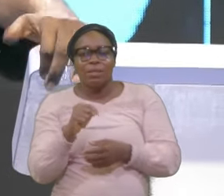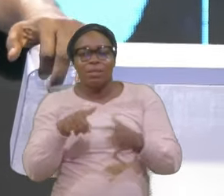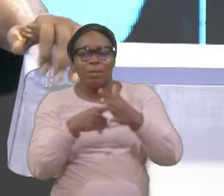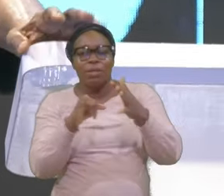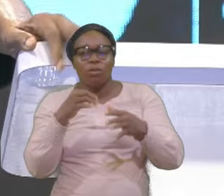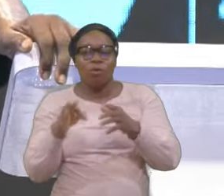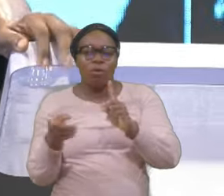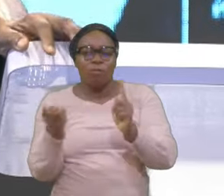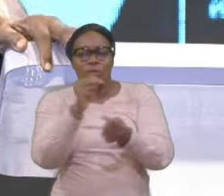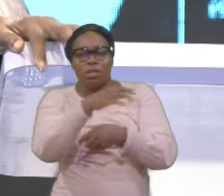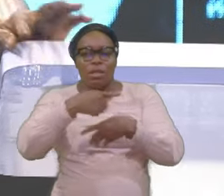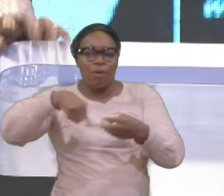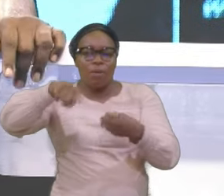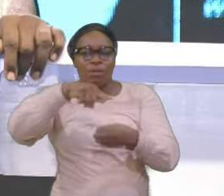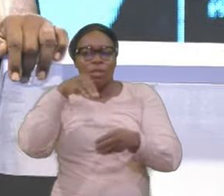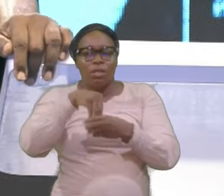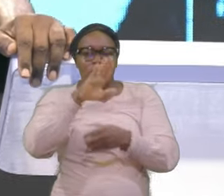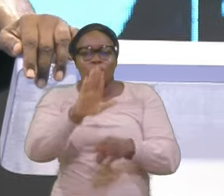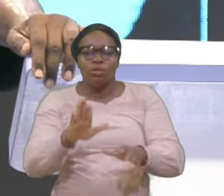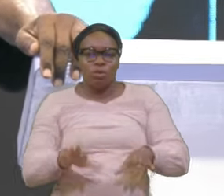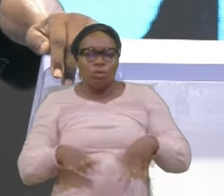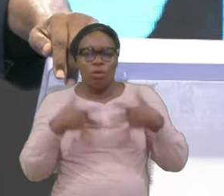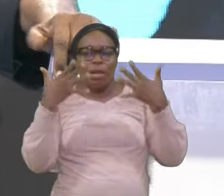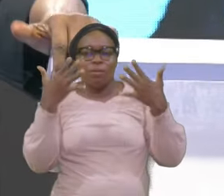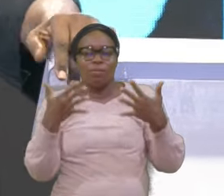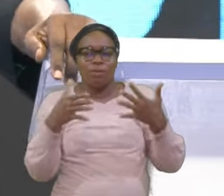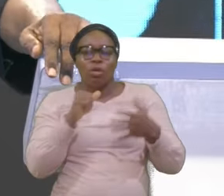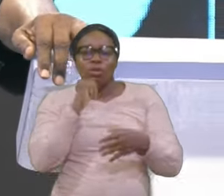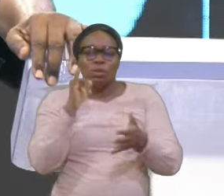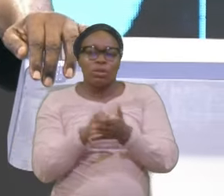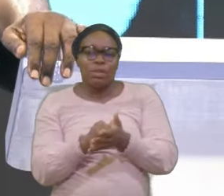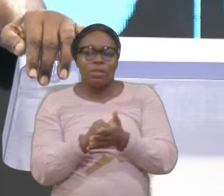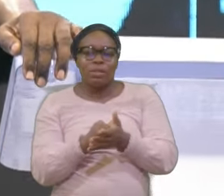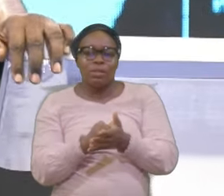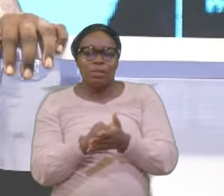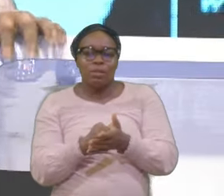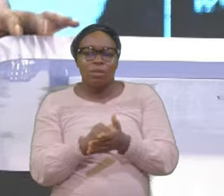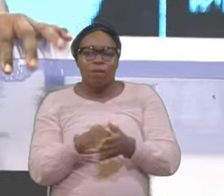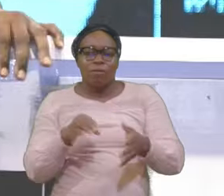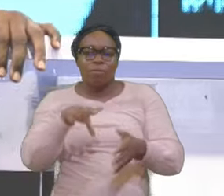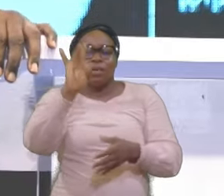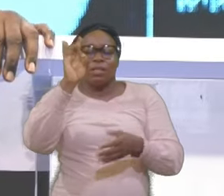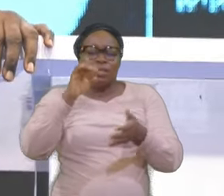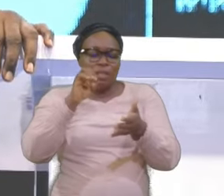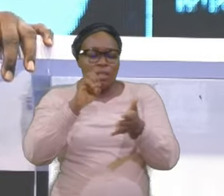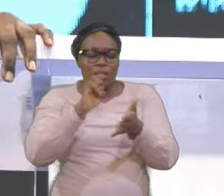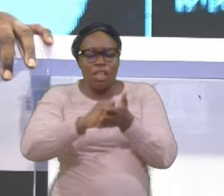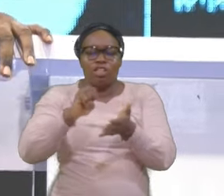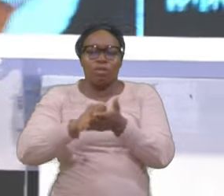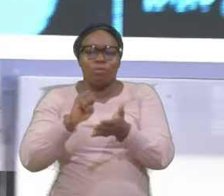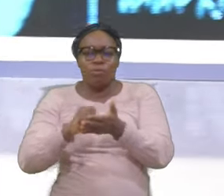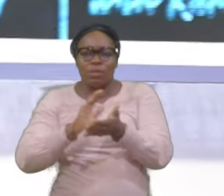in Your life Not that My elder Brother pushed Me to Thinking of Going far Away